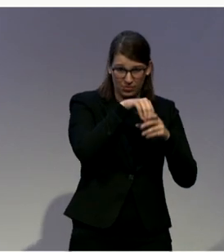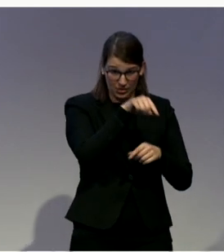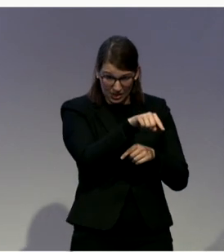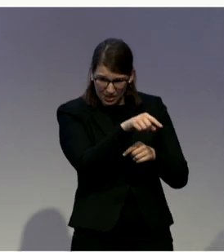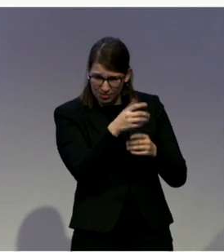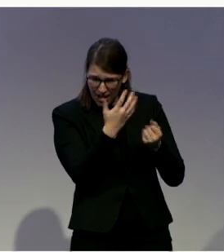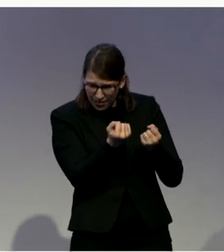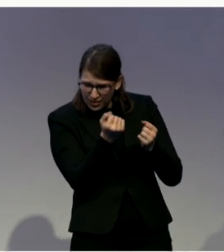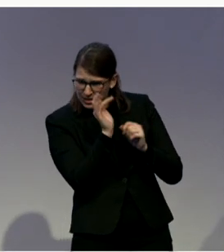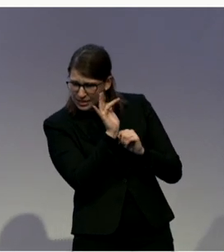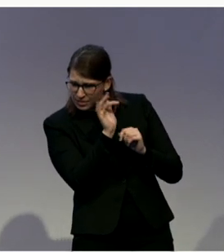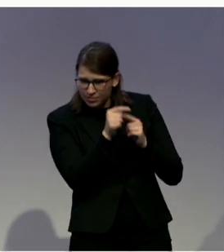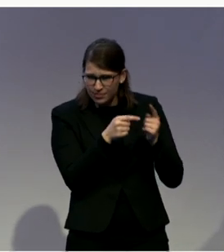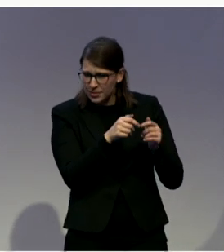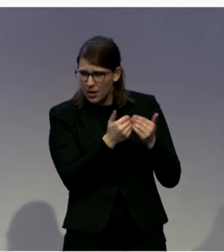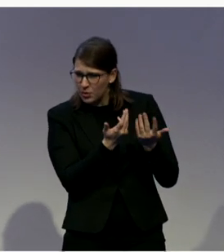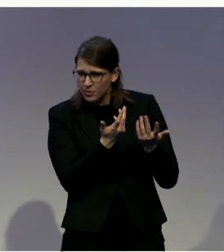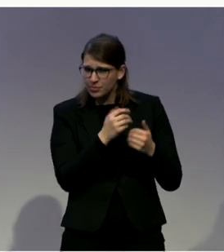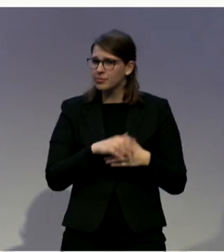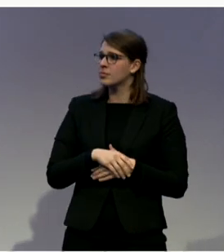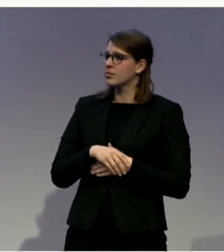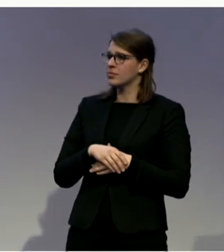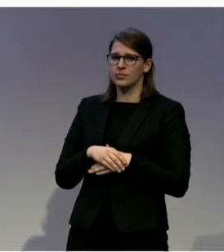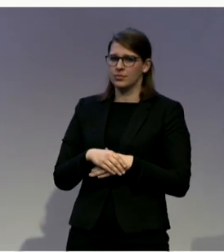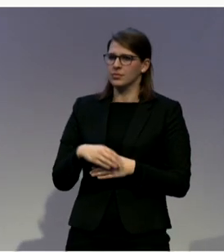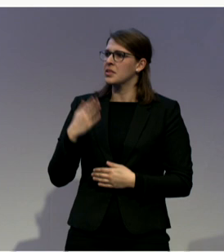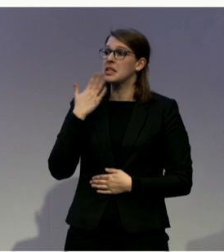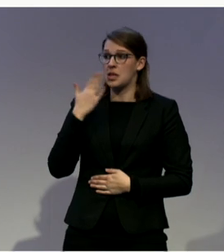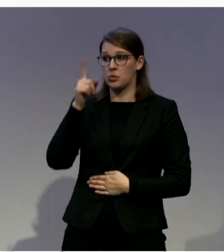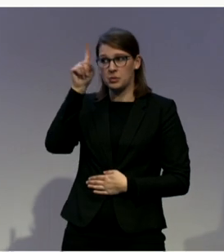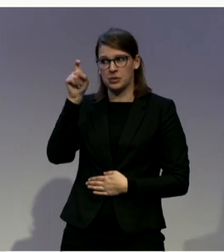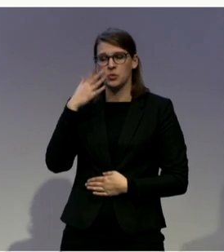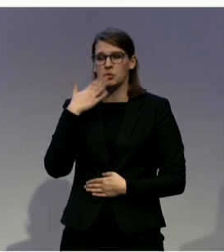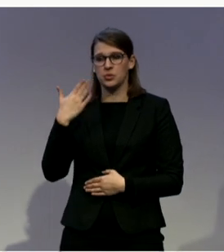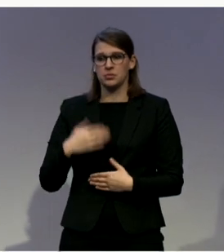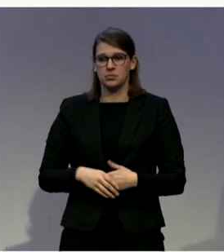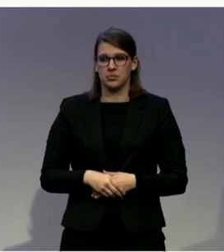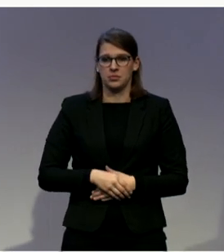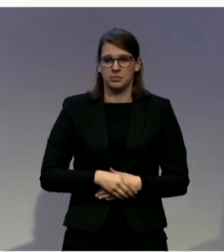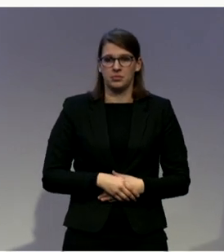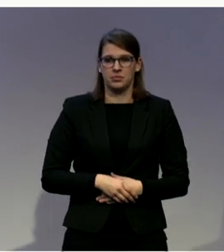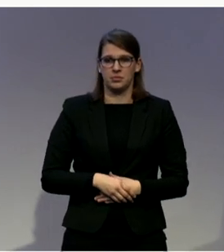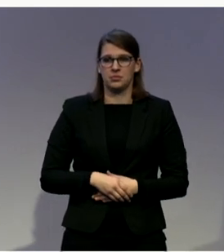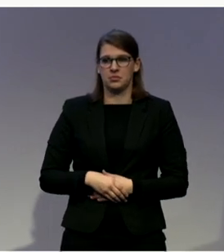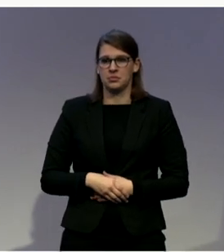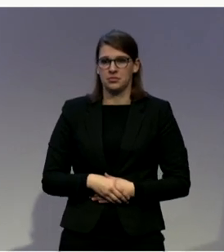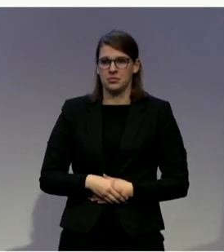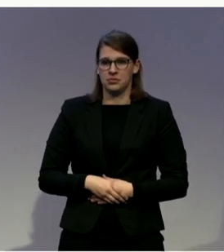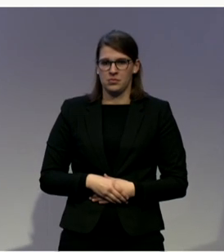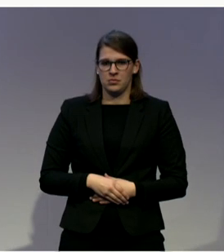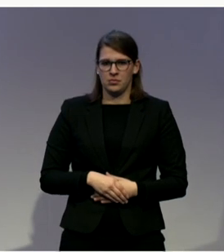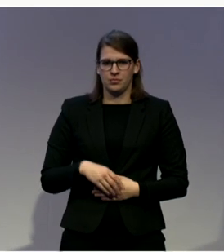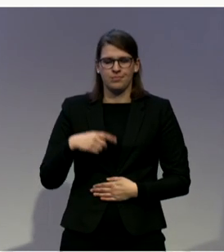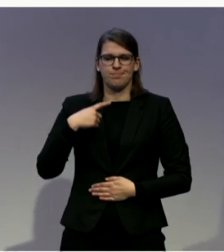Thanks for the question. It's a very good question. And I think the best way to explain, as